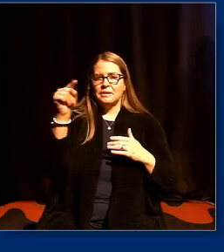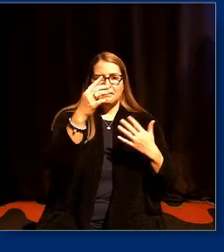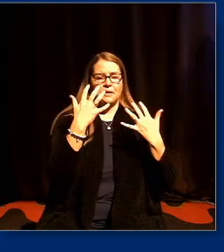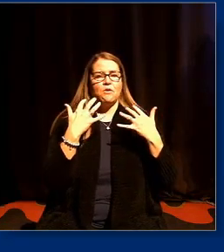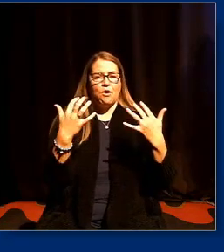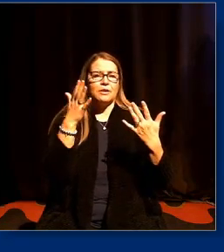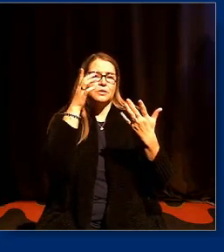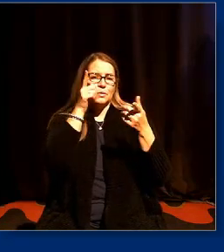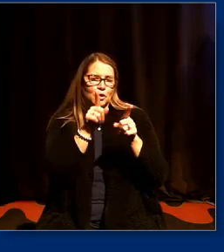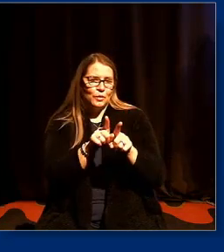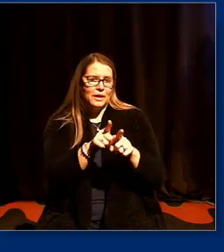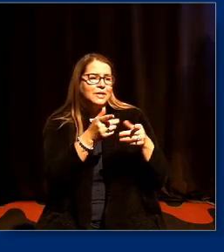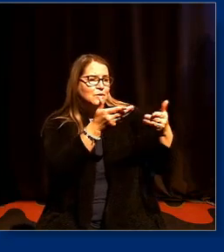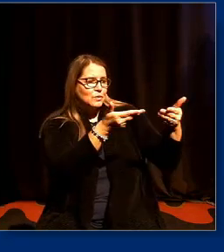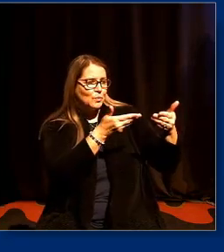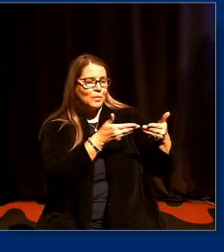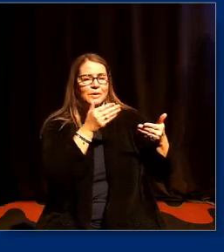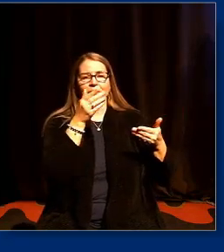the stage Dr. Gilborn